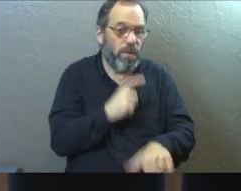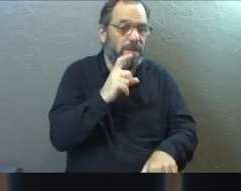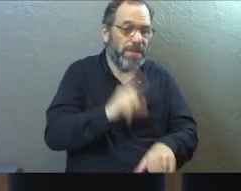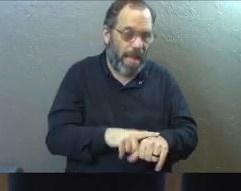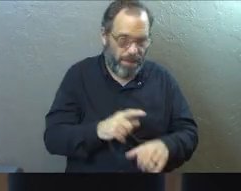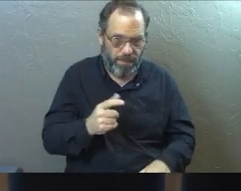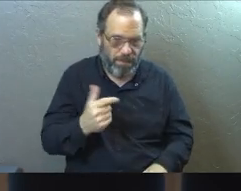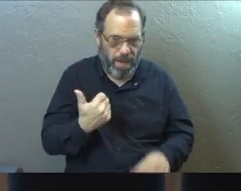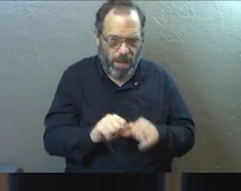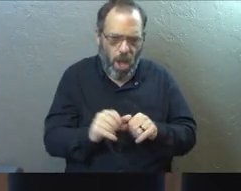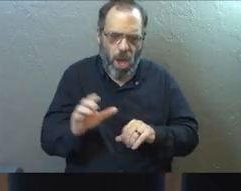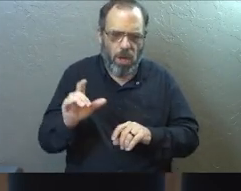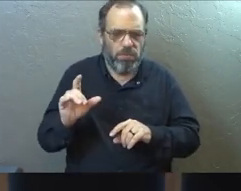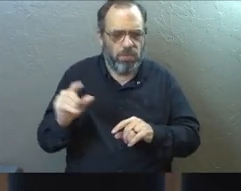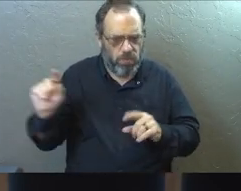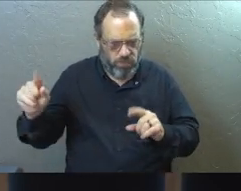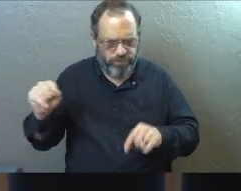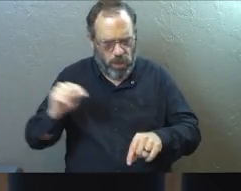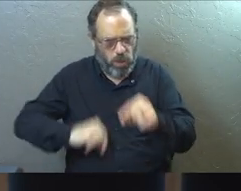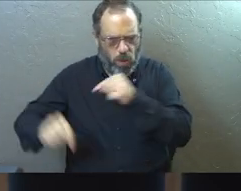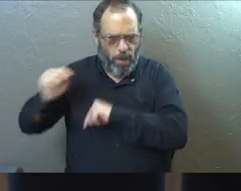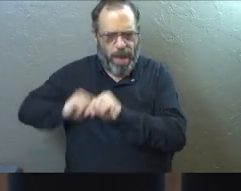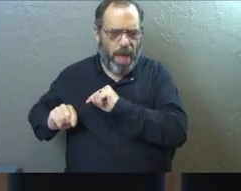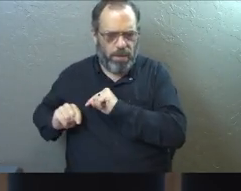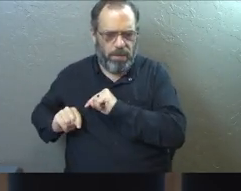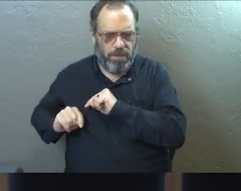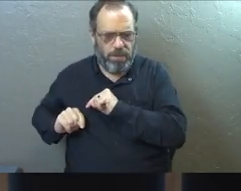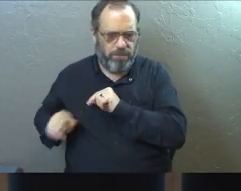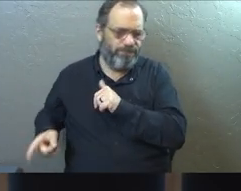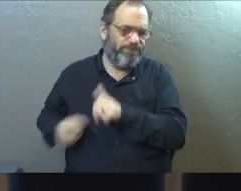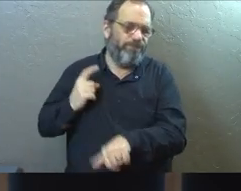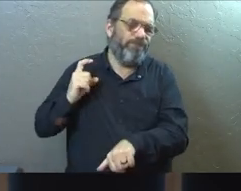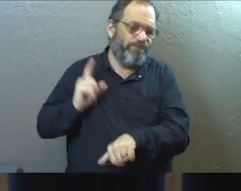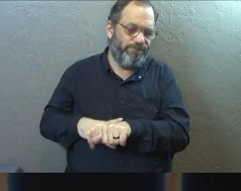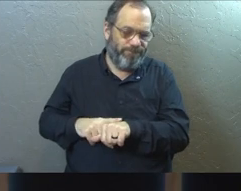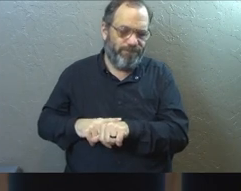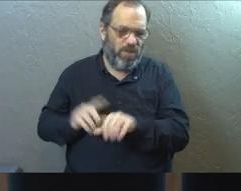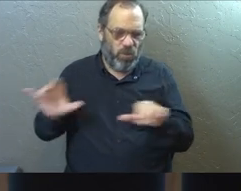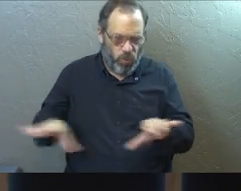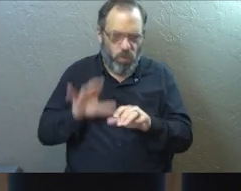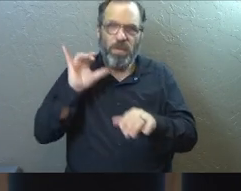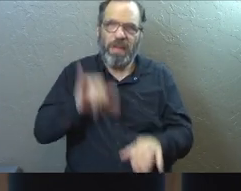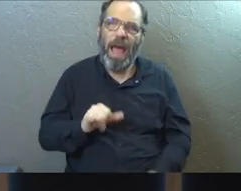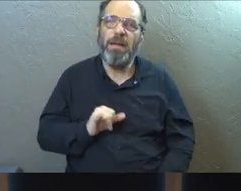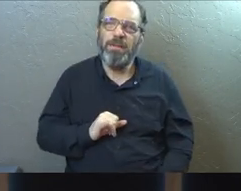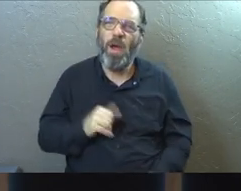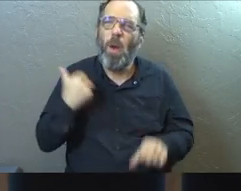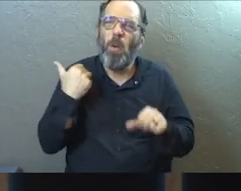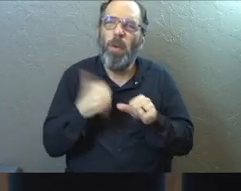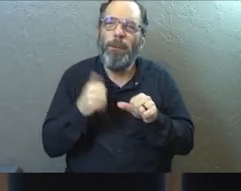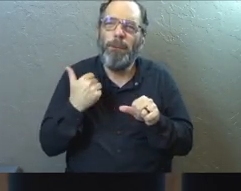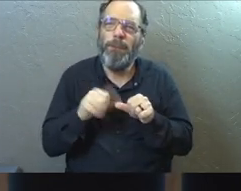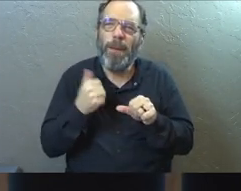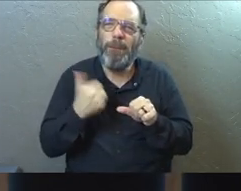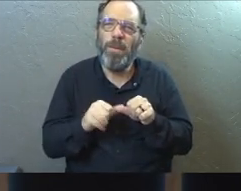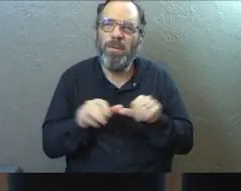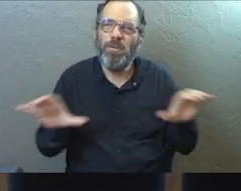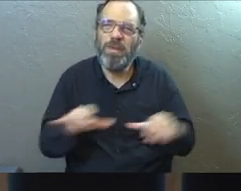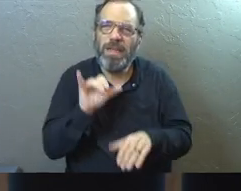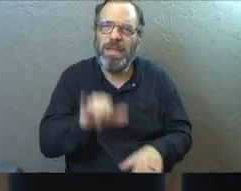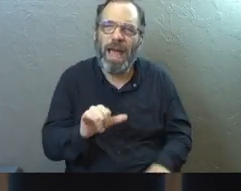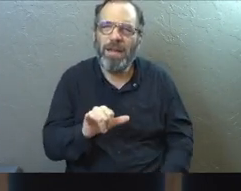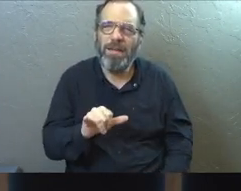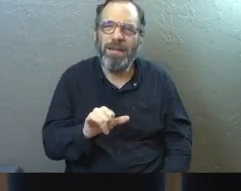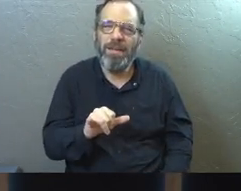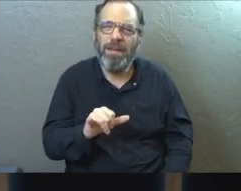first. Go back and do those things that you did at first. Remember those things that you did